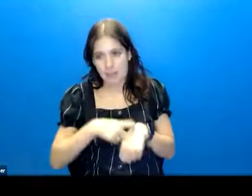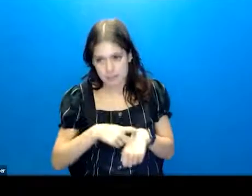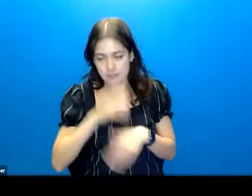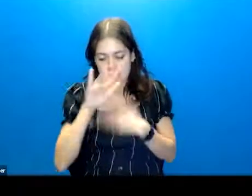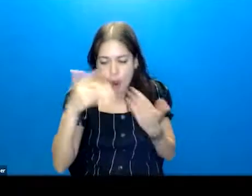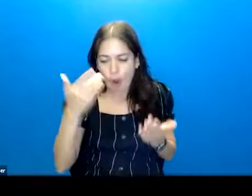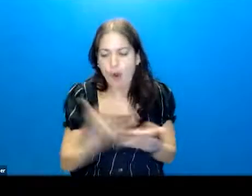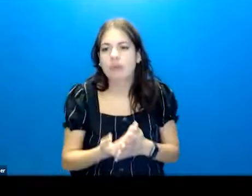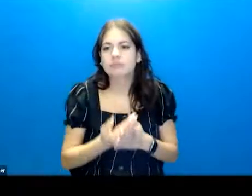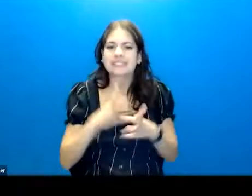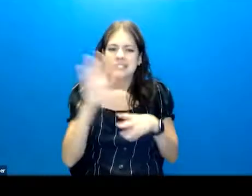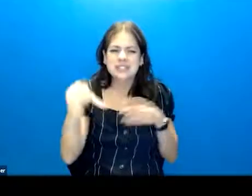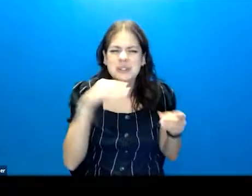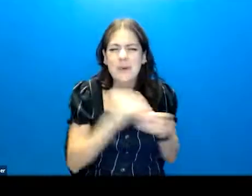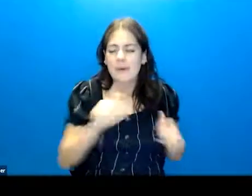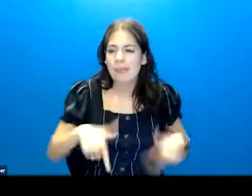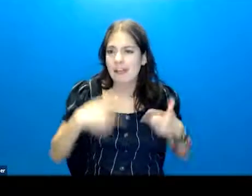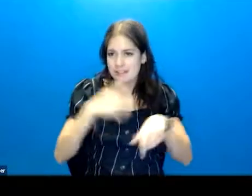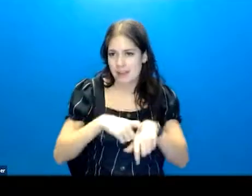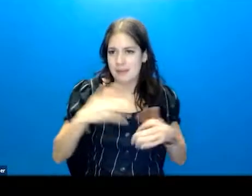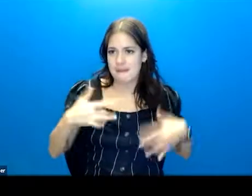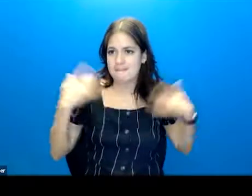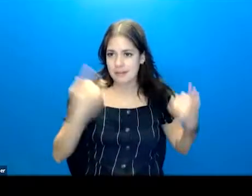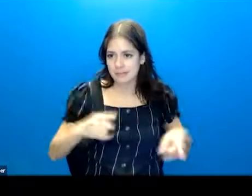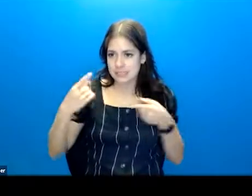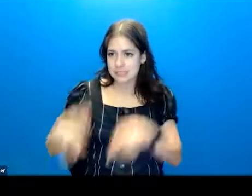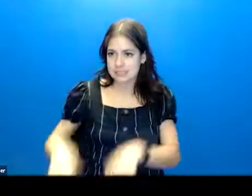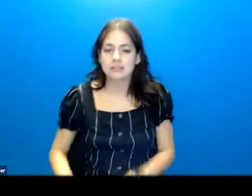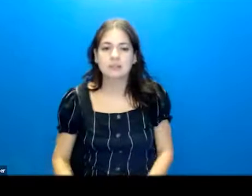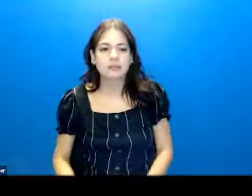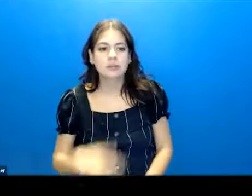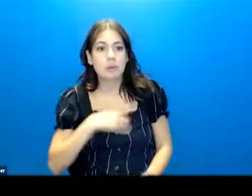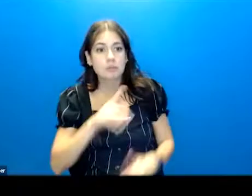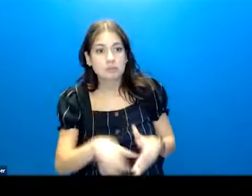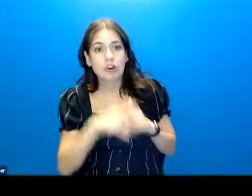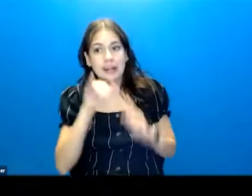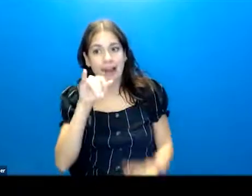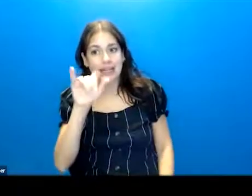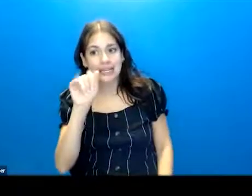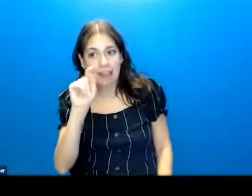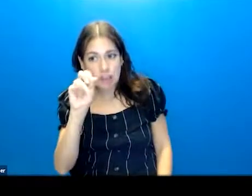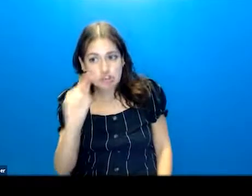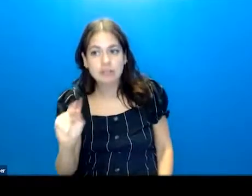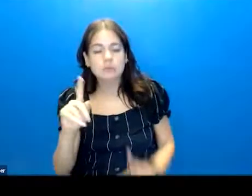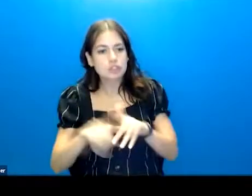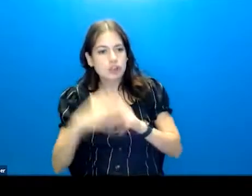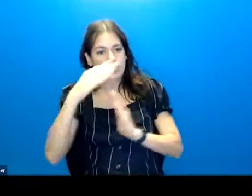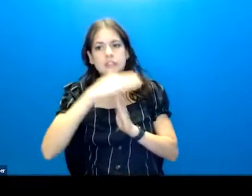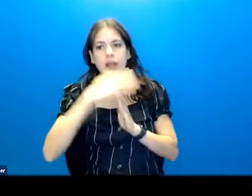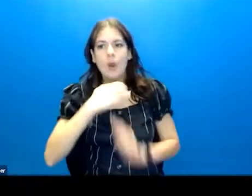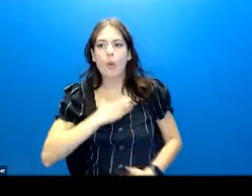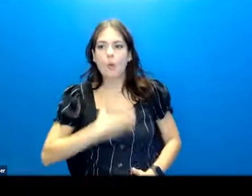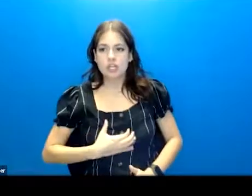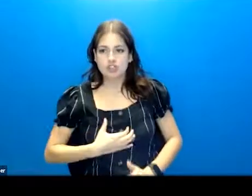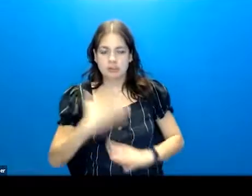Total lifetime of events. Okay. So when we started ideation, it starts at the top. Wish to die.